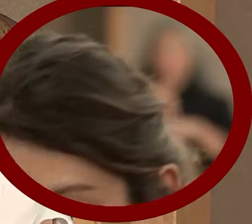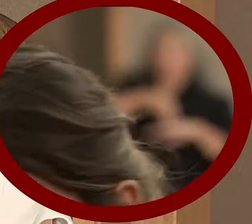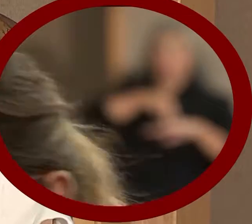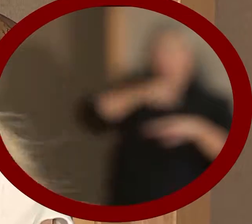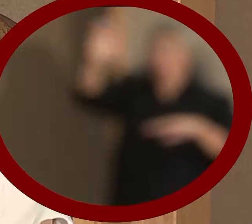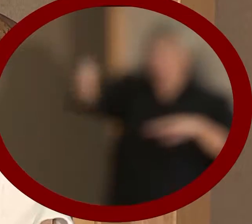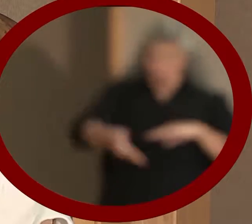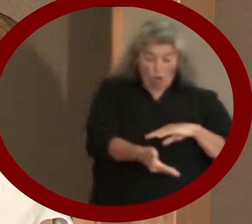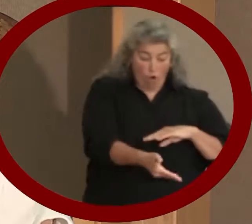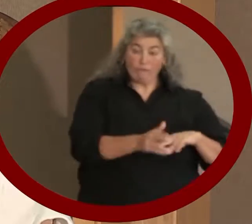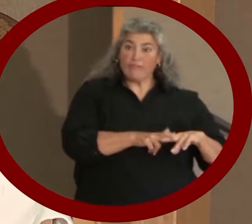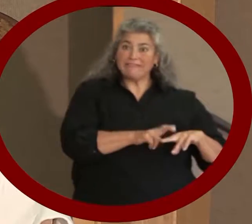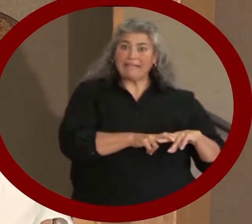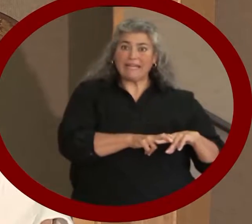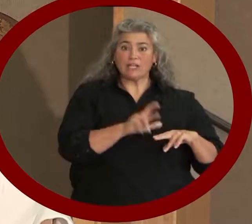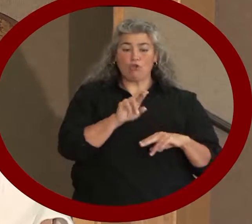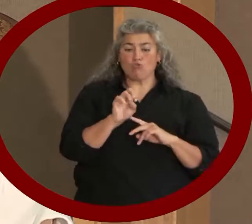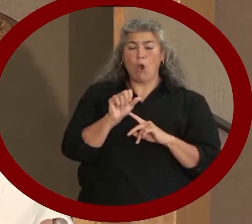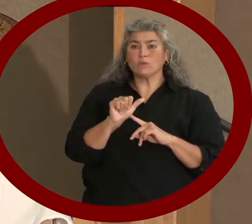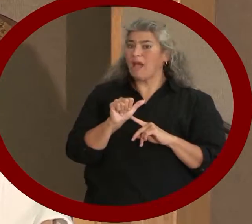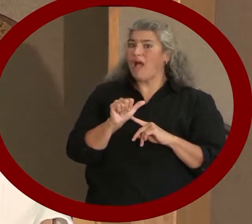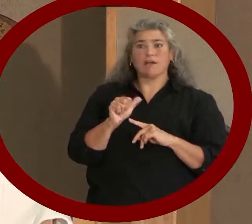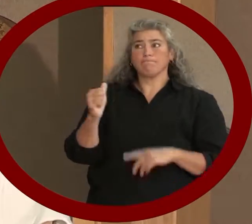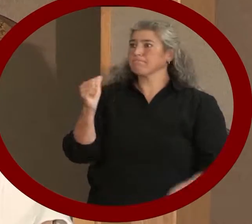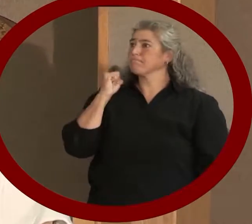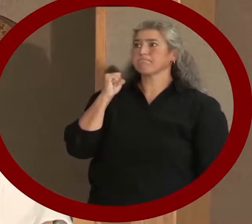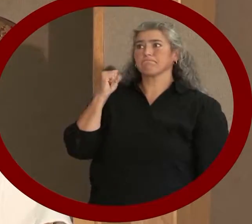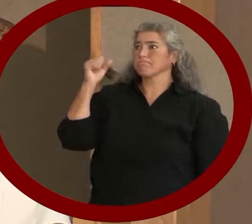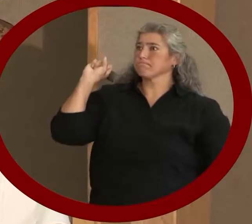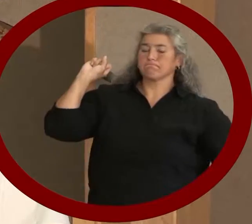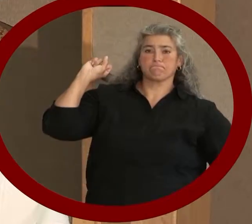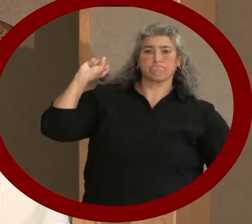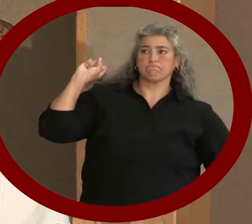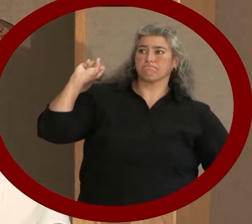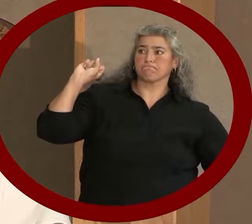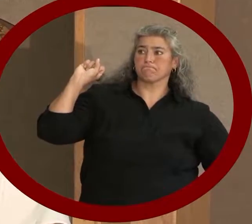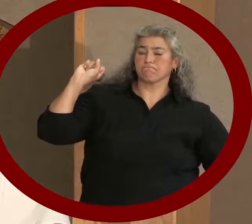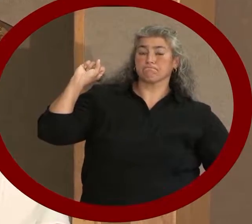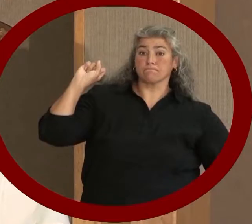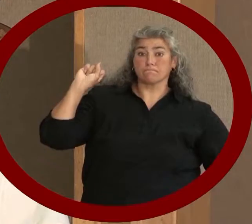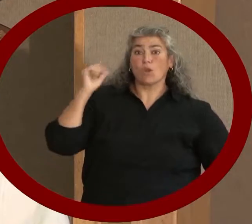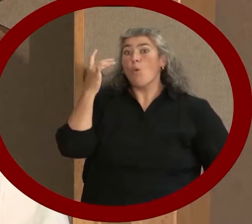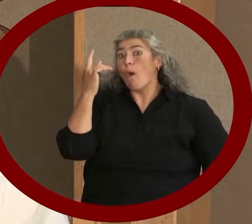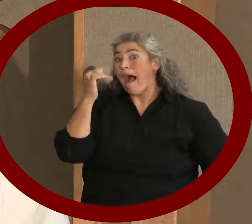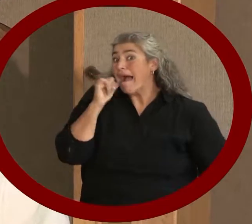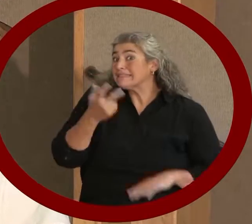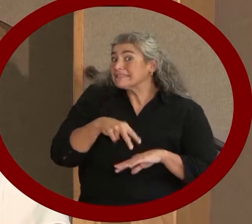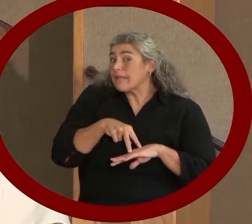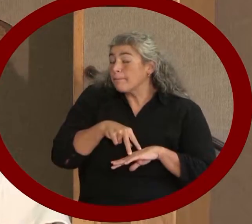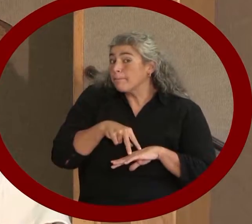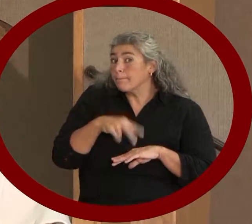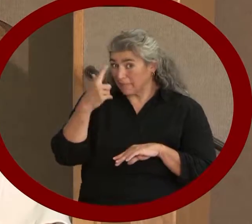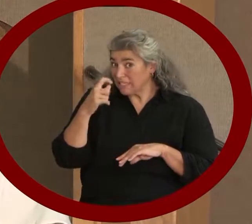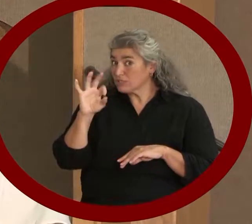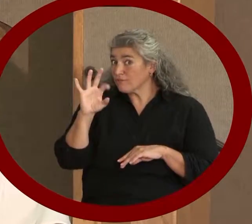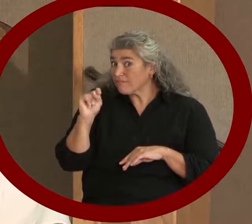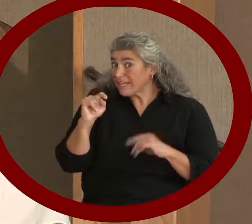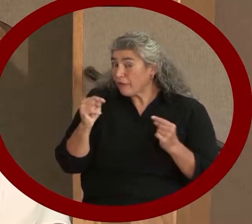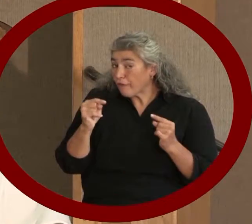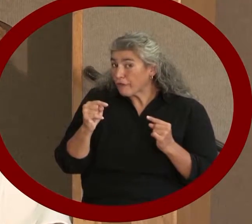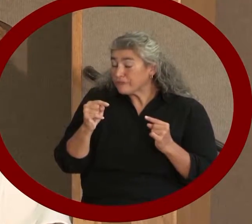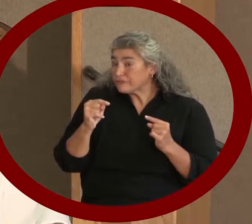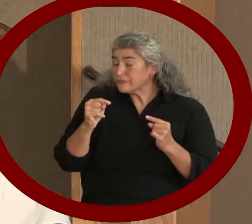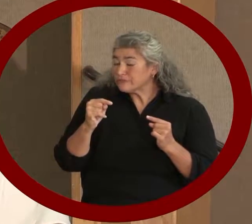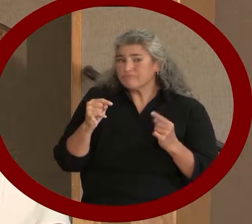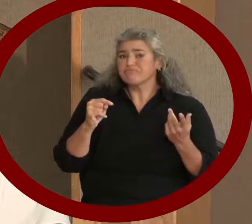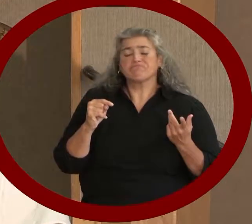didn't. But do you know why she didn't? It wasn't because her feet hurt, but it was because she was